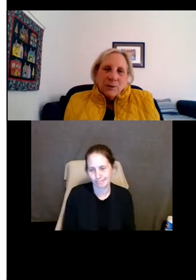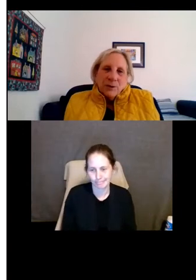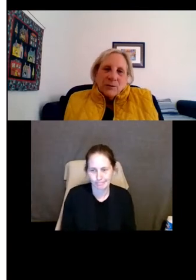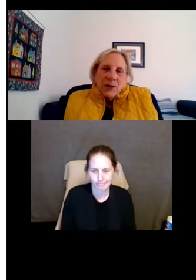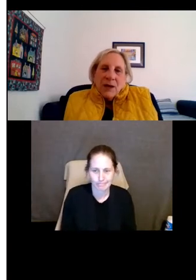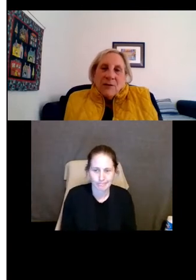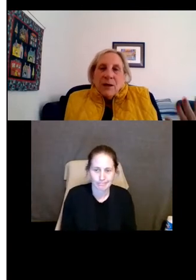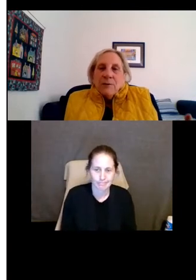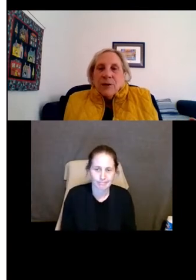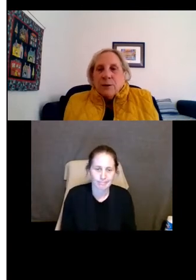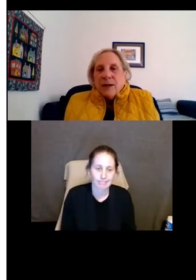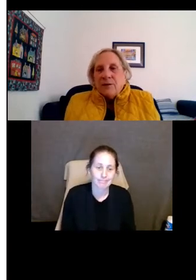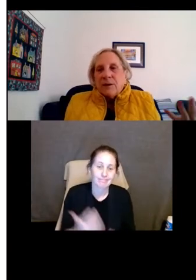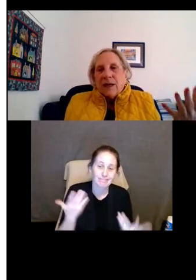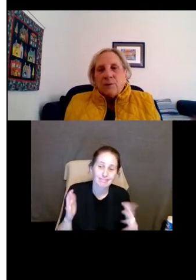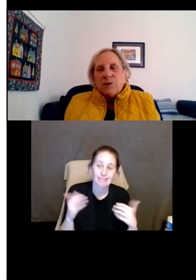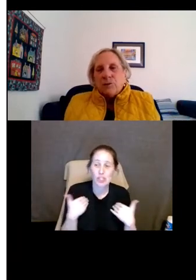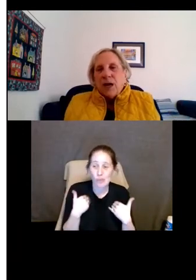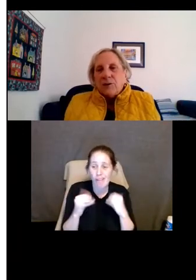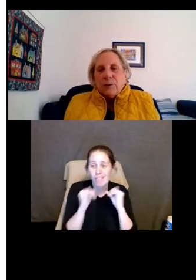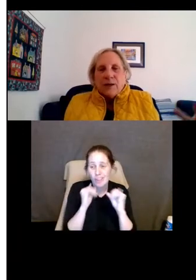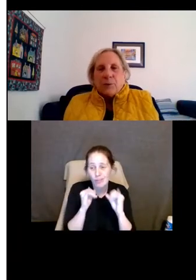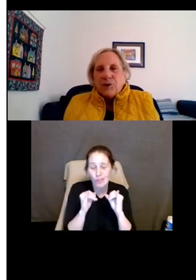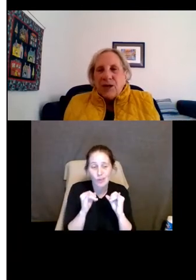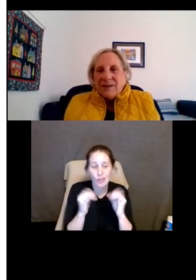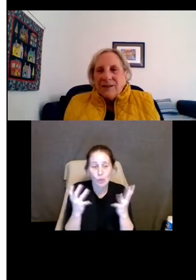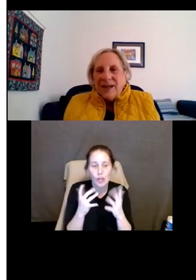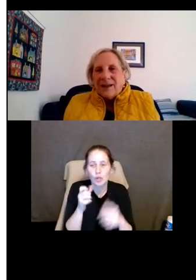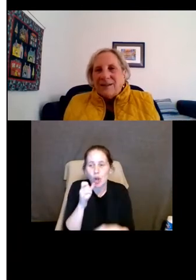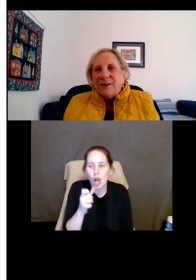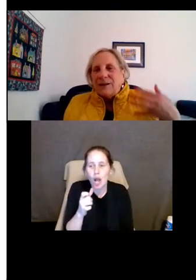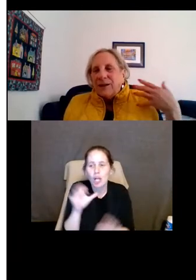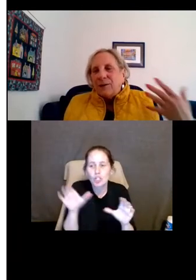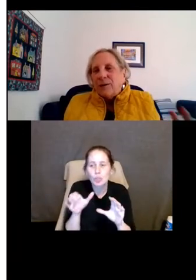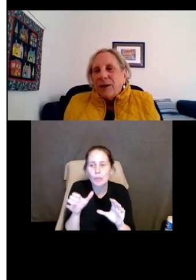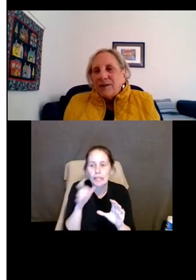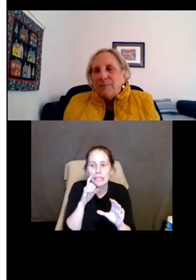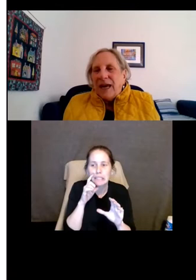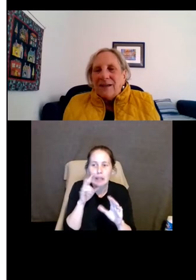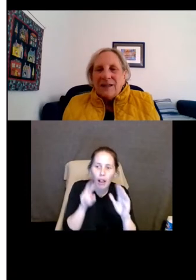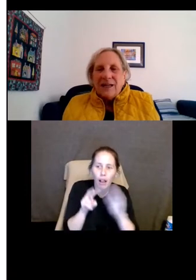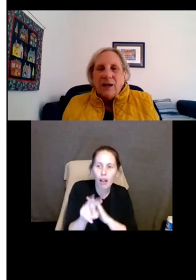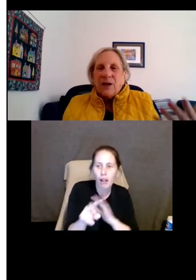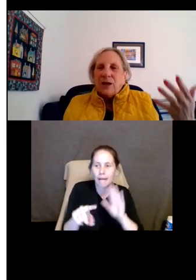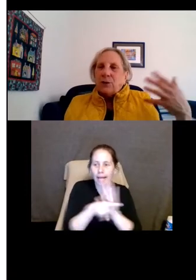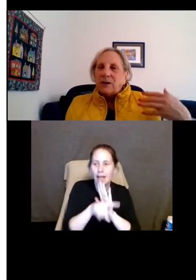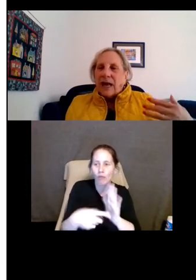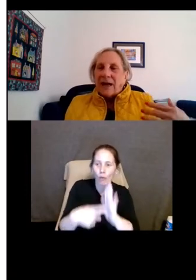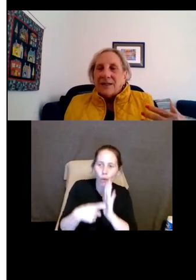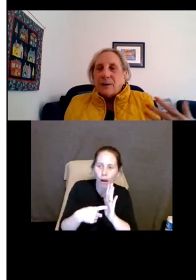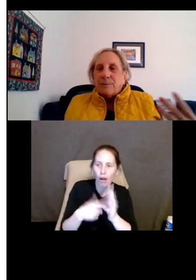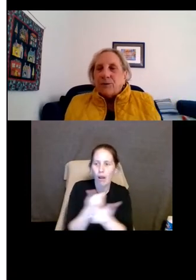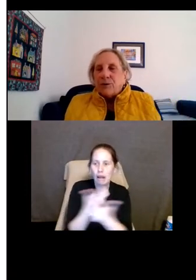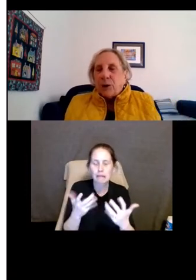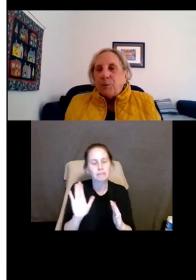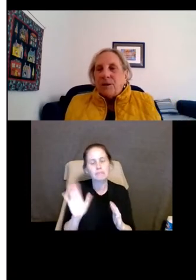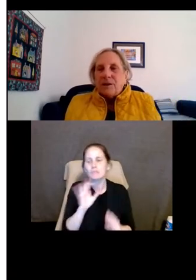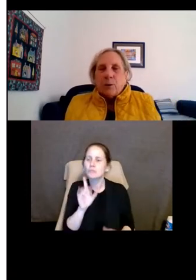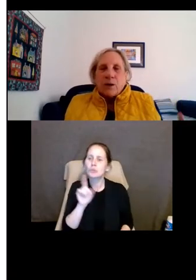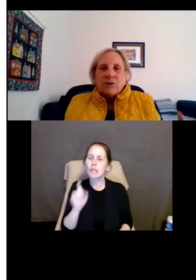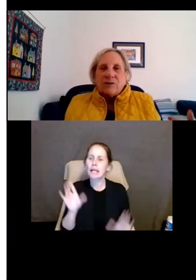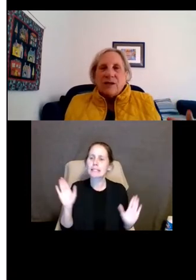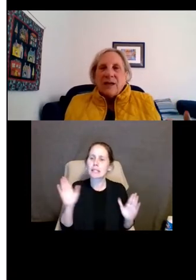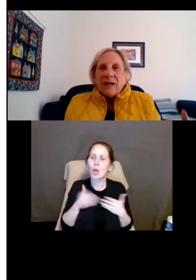So you have the interview and what you're not doing is projecting negativity or demanding anything. You're asking the person